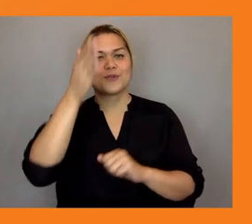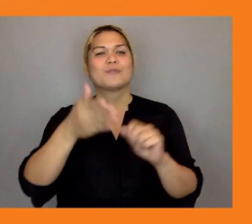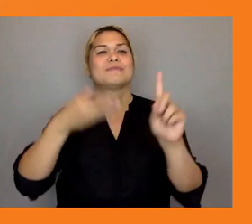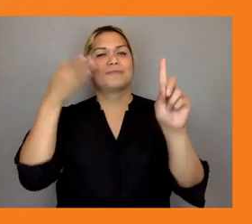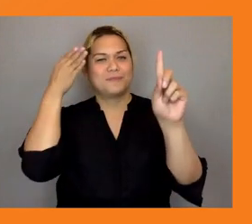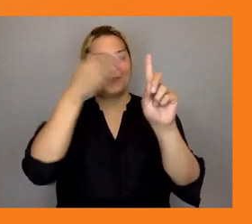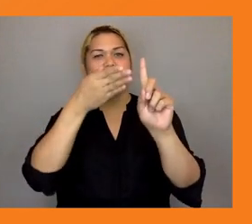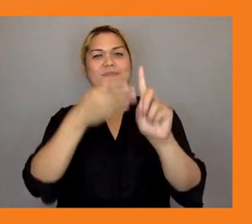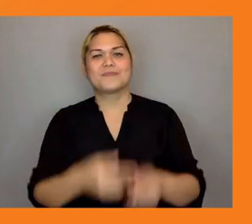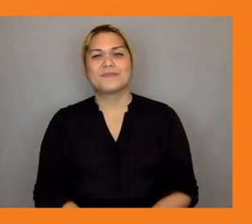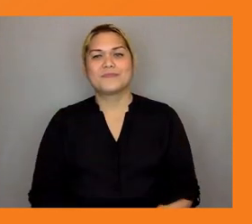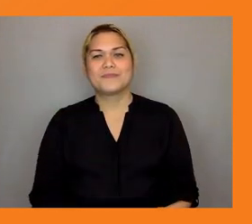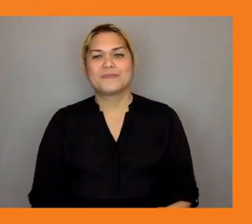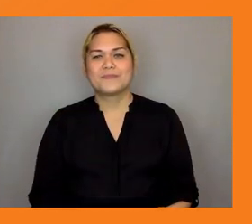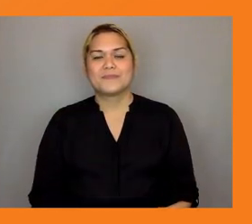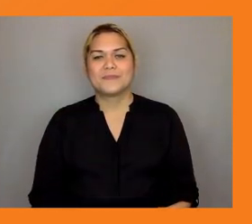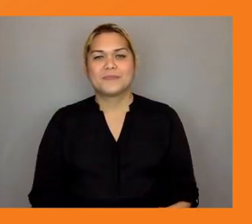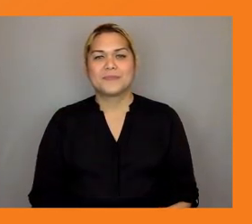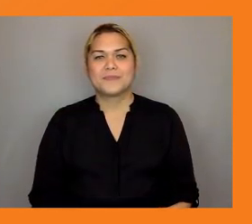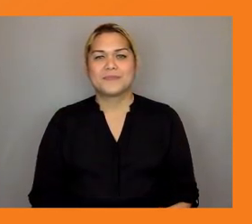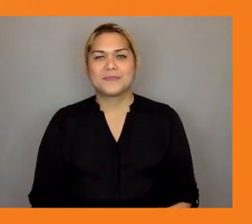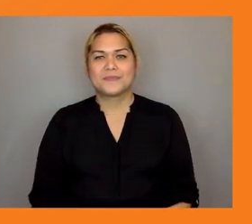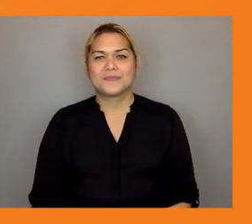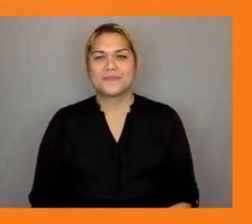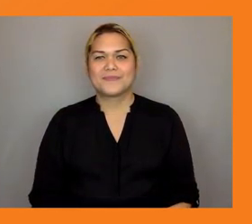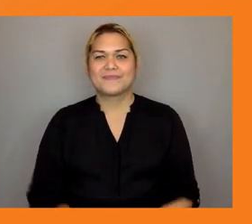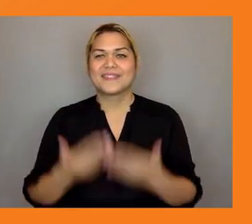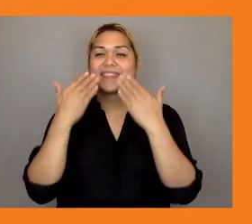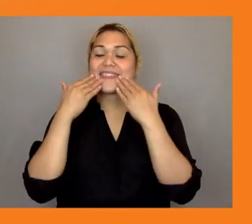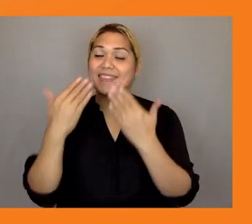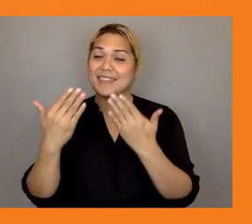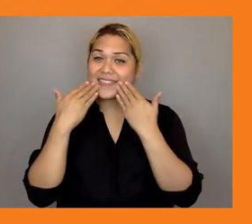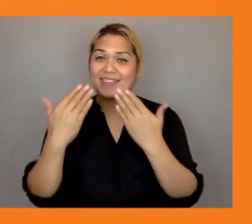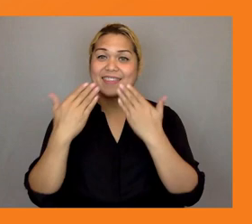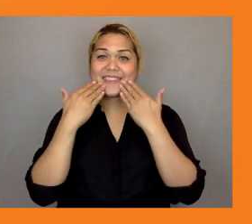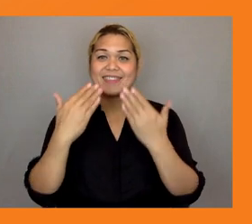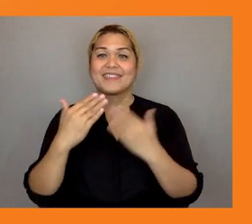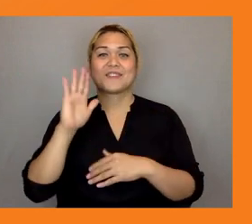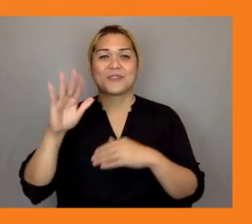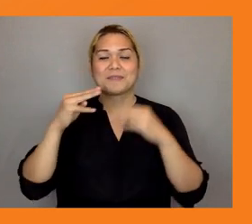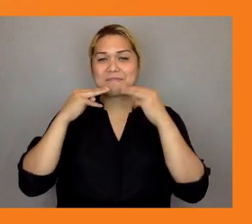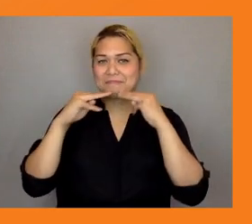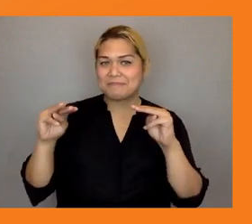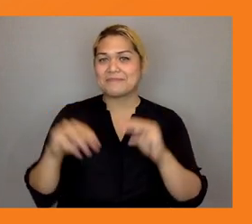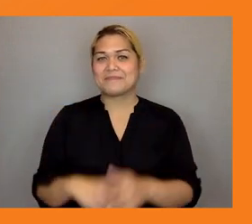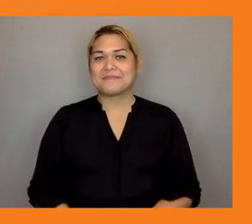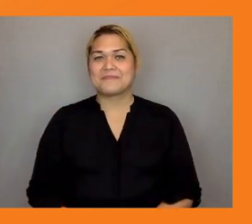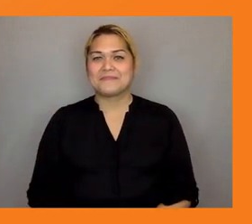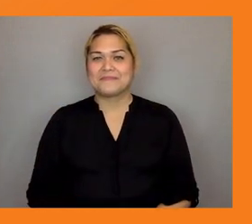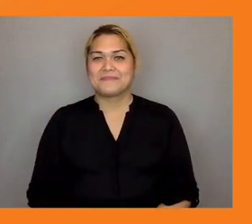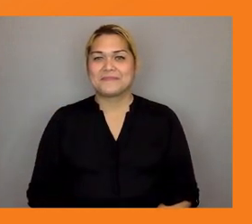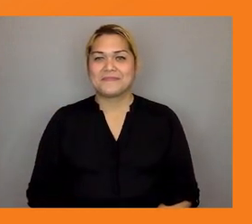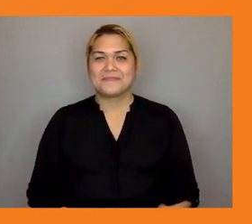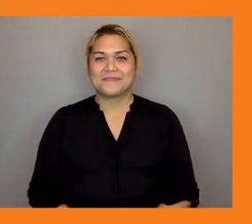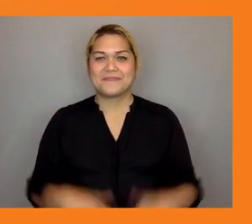thank you so much dg bruno for those words looks like we're off to a great start so let's keep the ball rolling